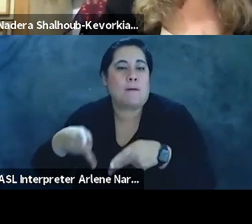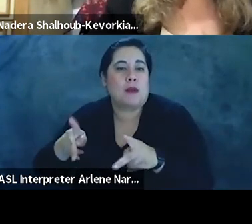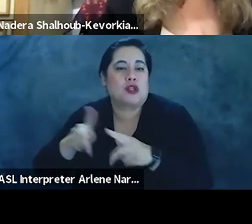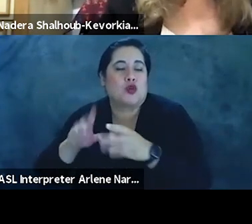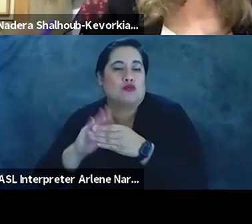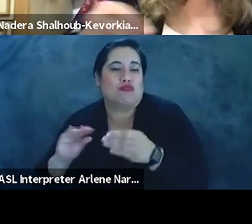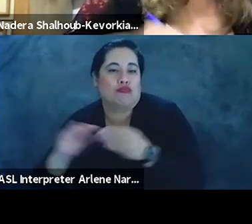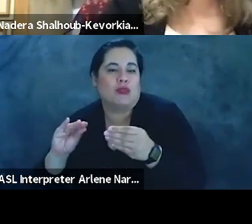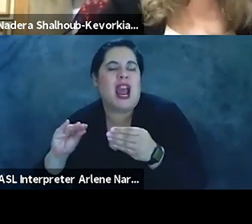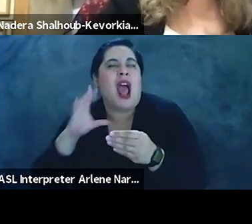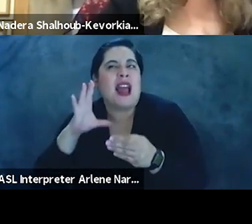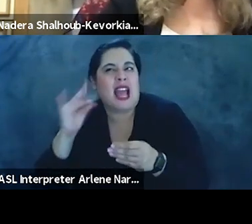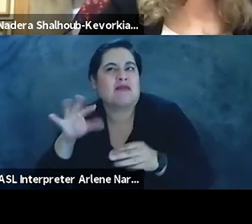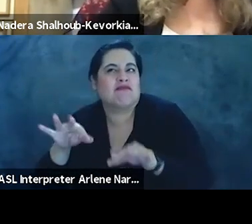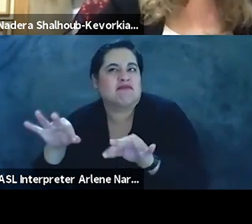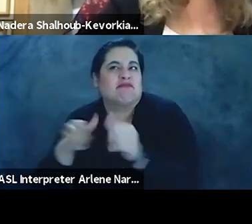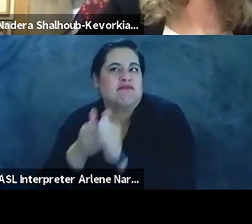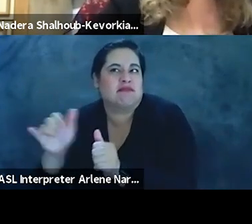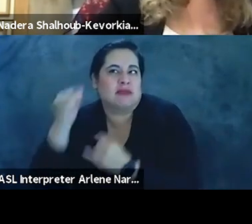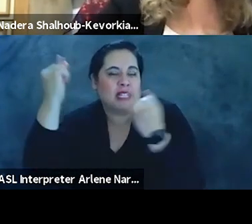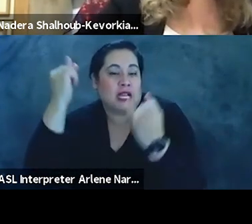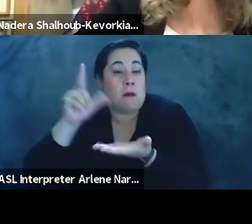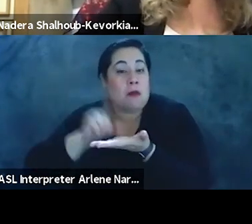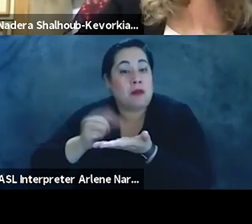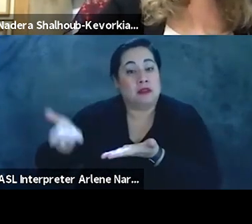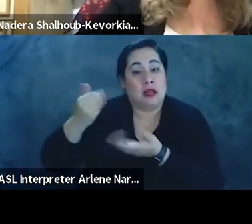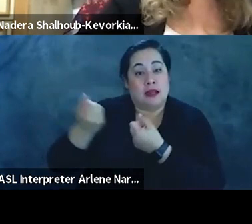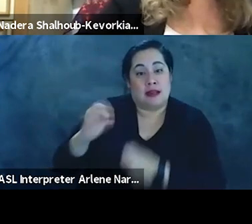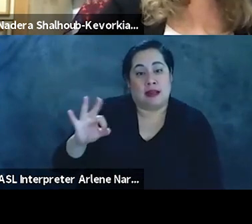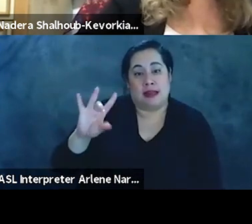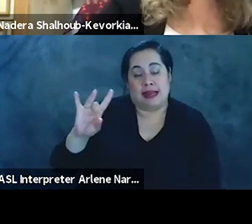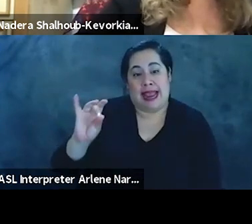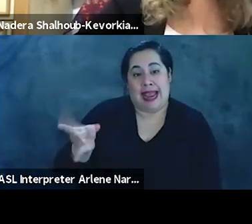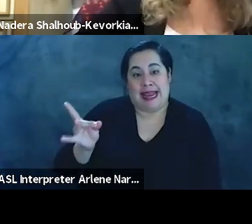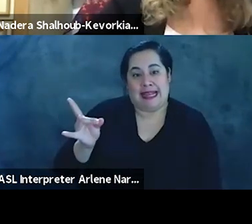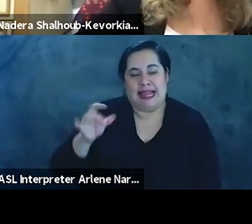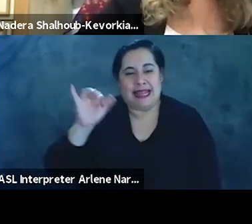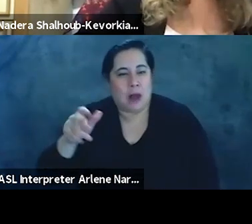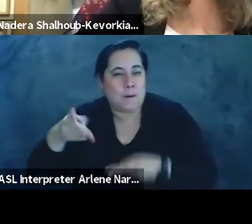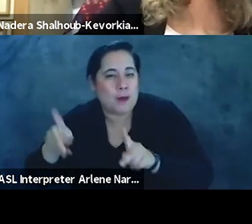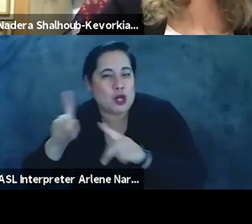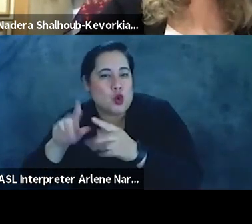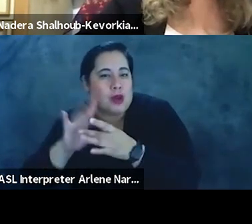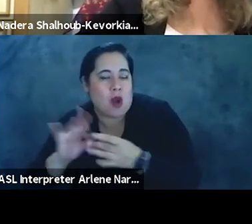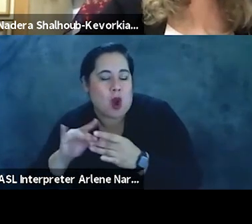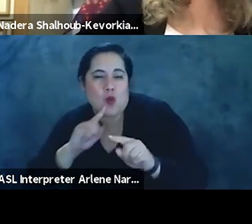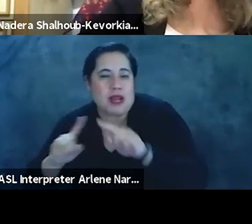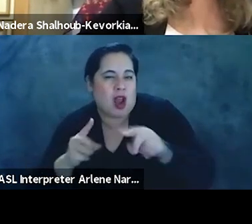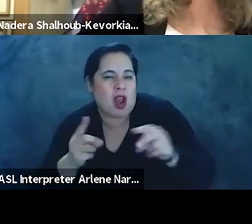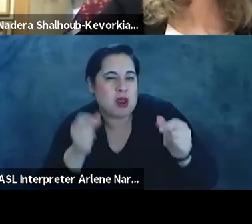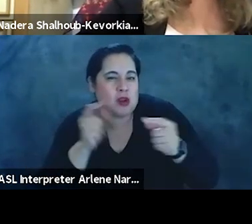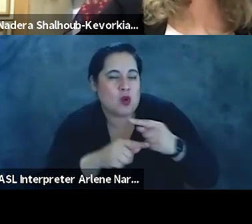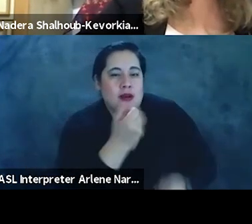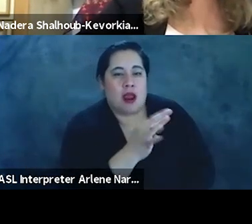of bounce off of that. So published in the mid 80s, Permission to Narrate responded most immediately to the 1982 Israeli invasion